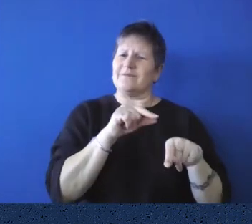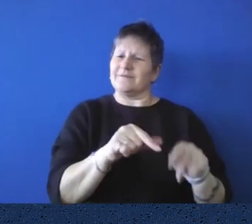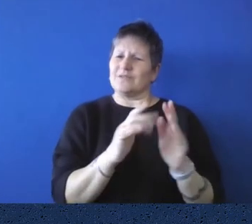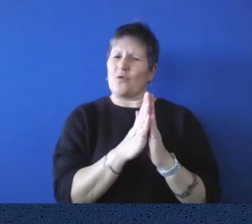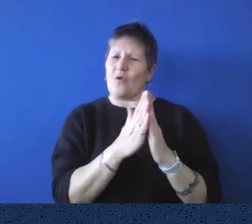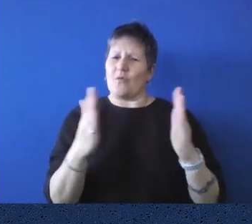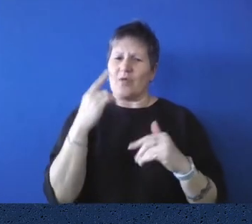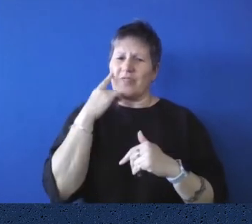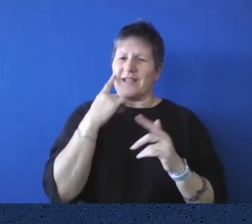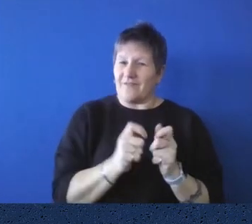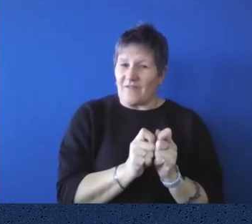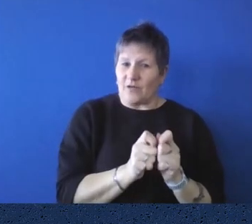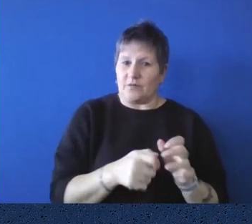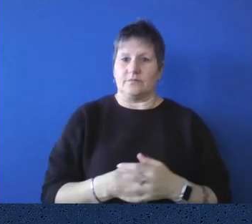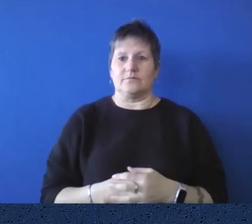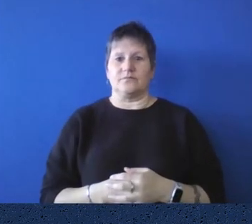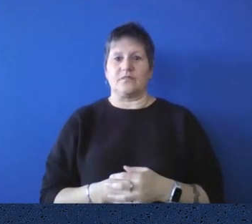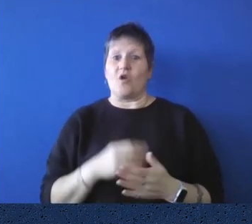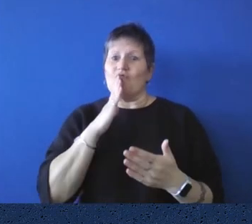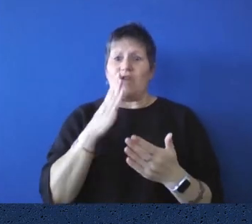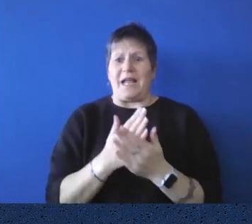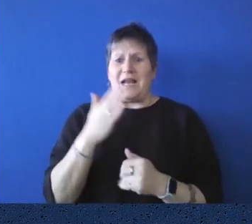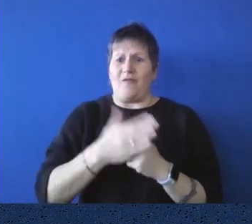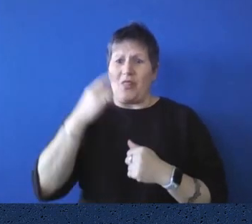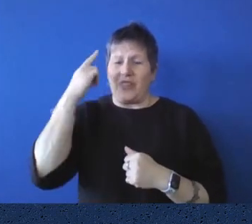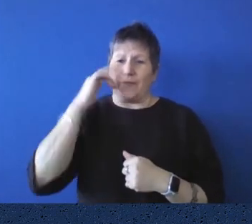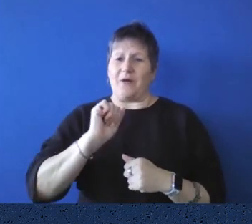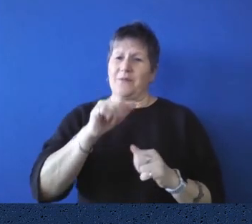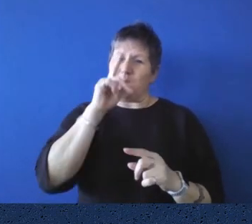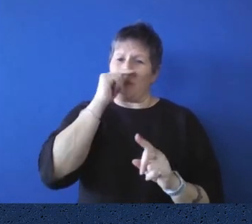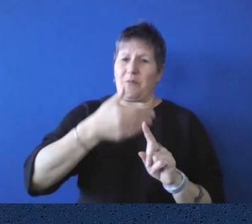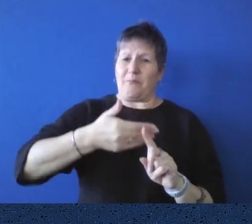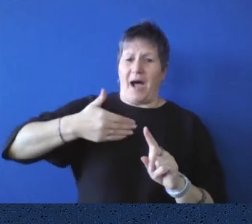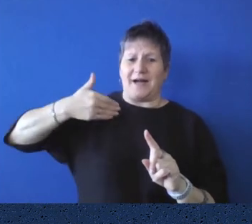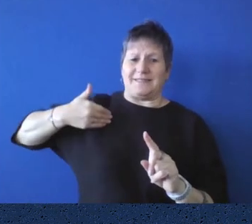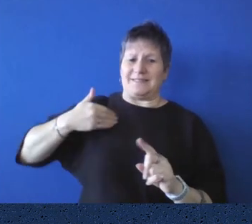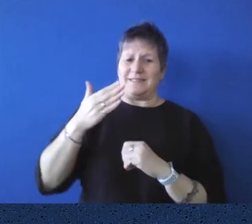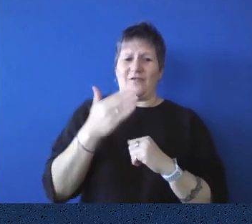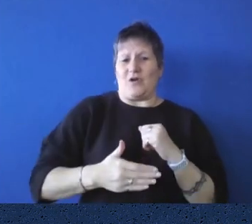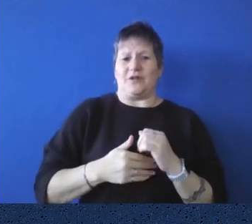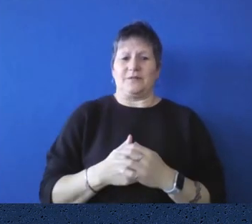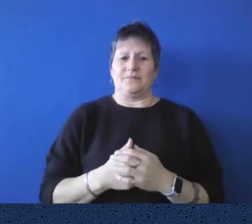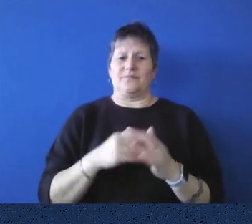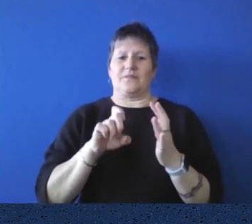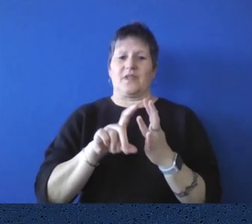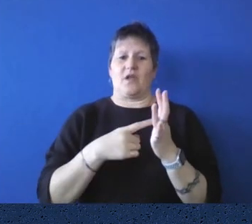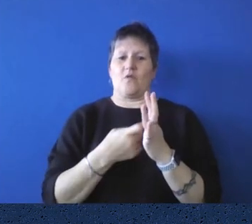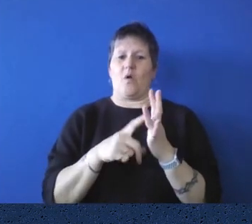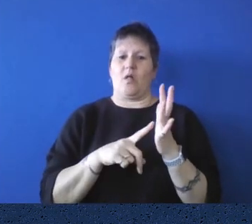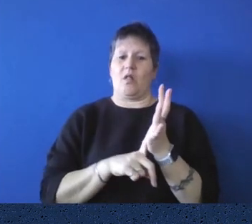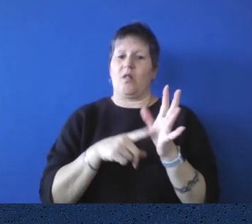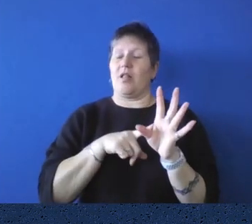I don't, I don't think much about them actually, to be honest, but certainly I have